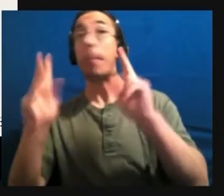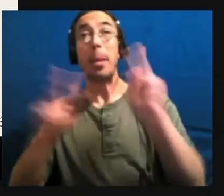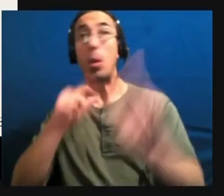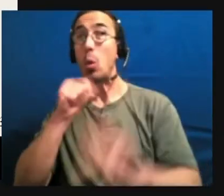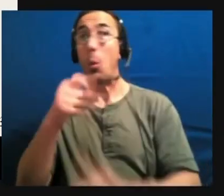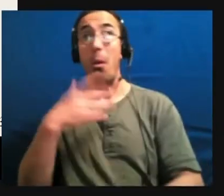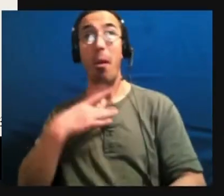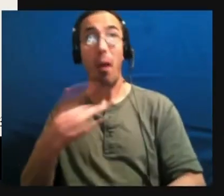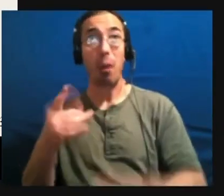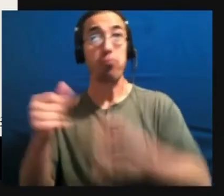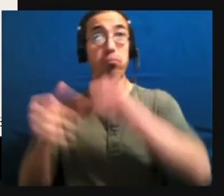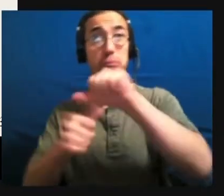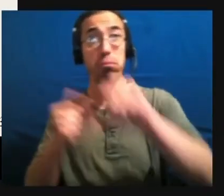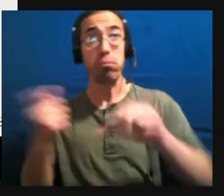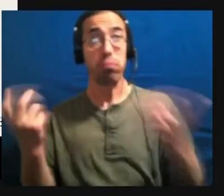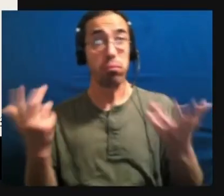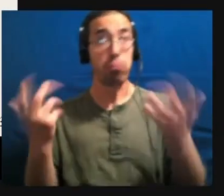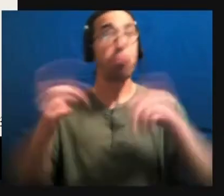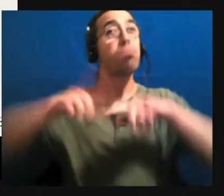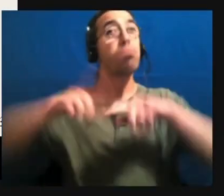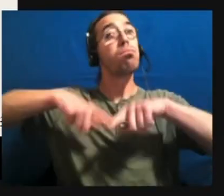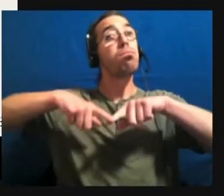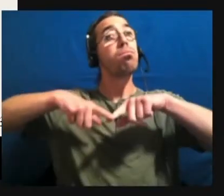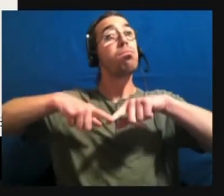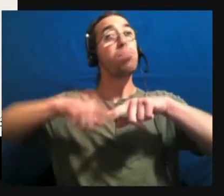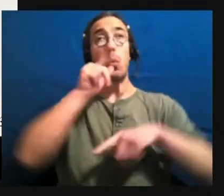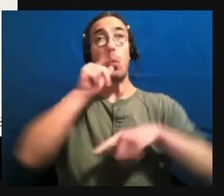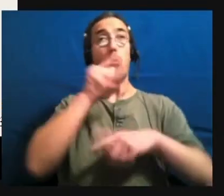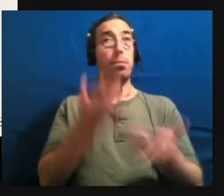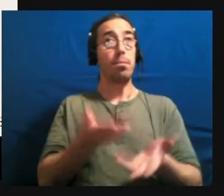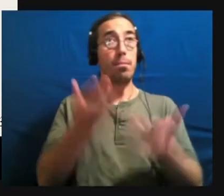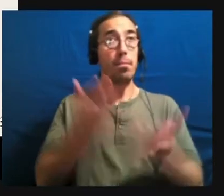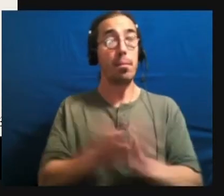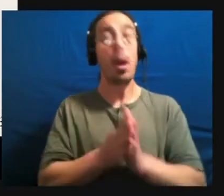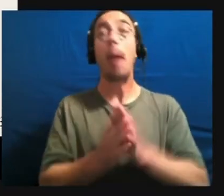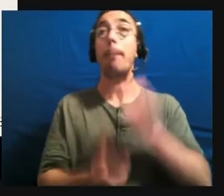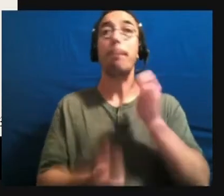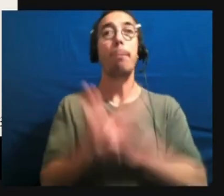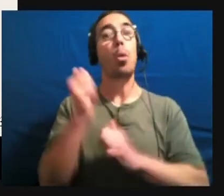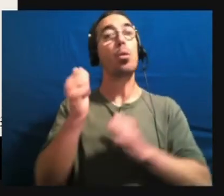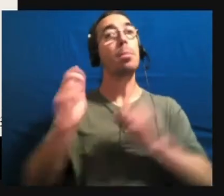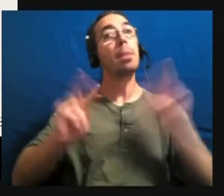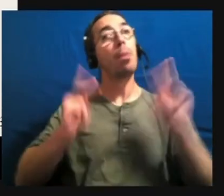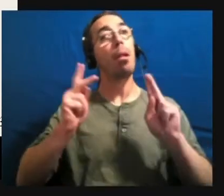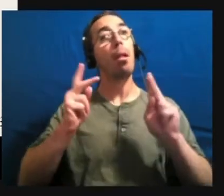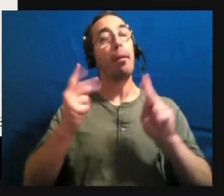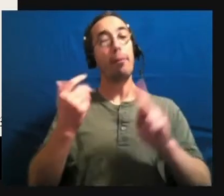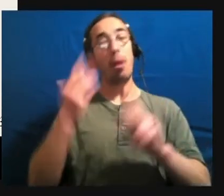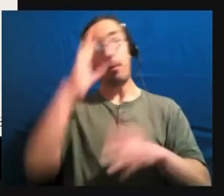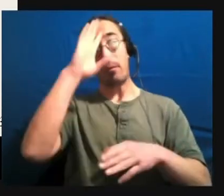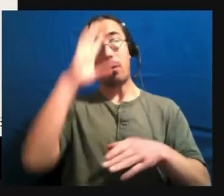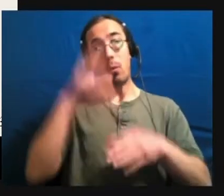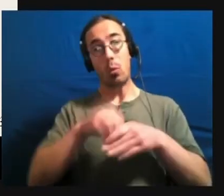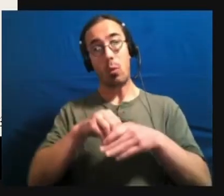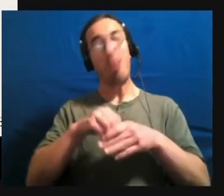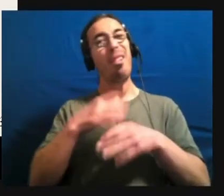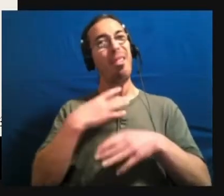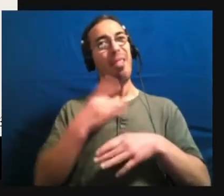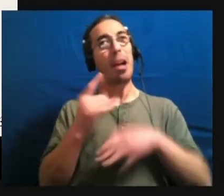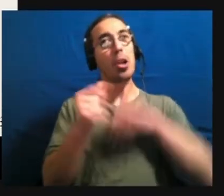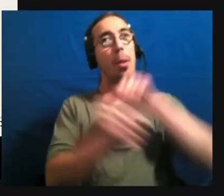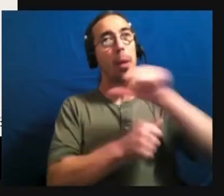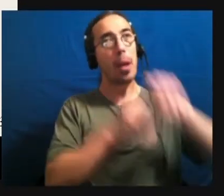vast majority of us want to be in social relationships, but our ways of relating can be different